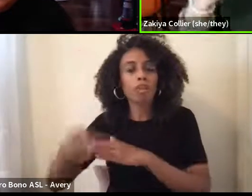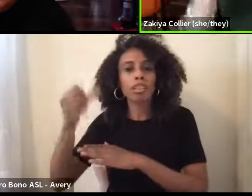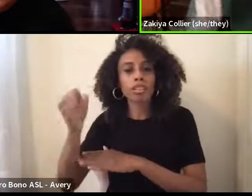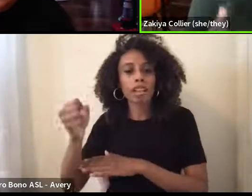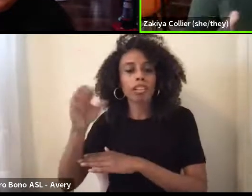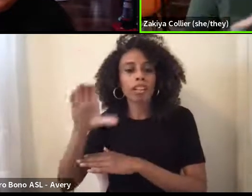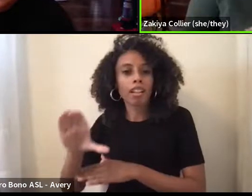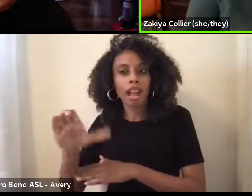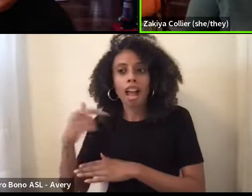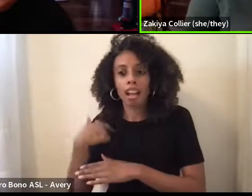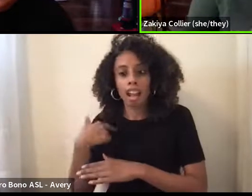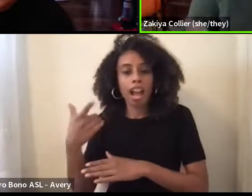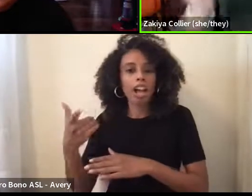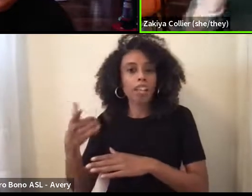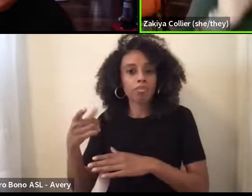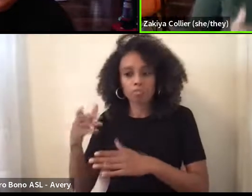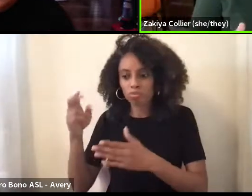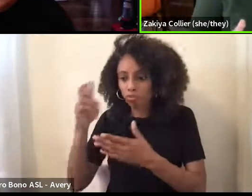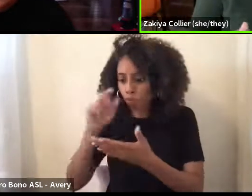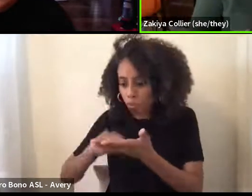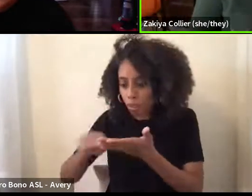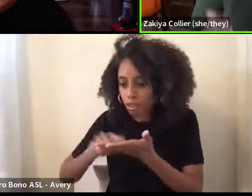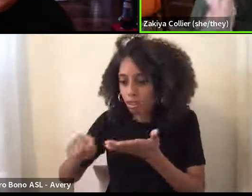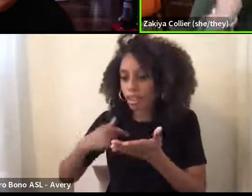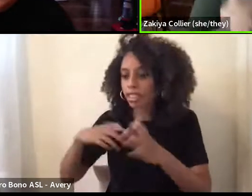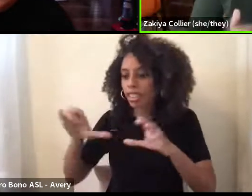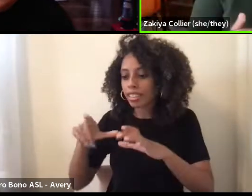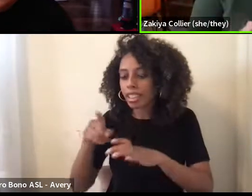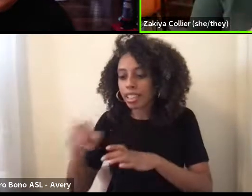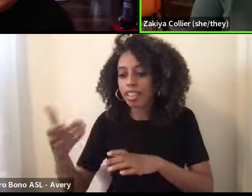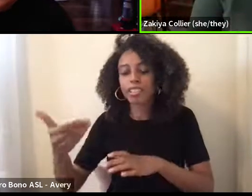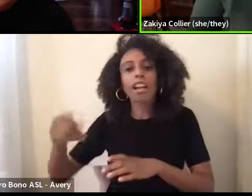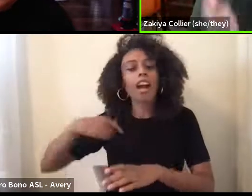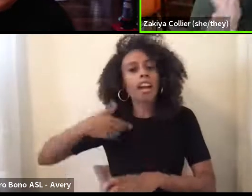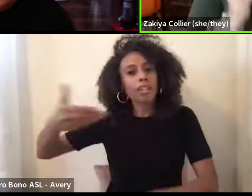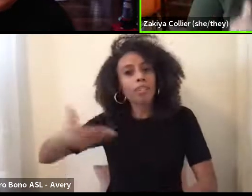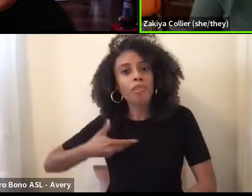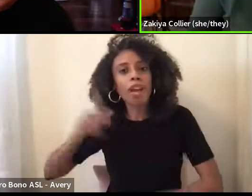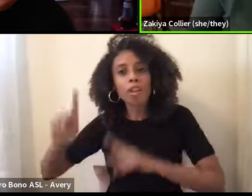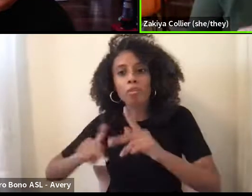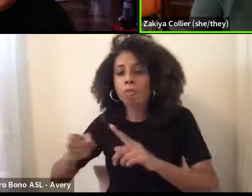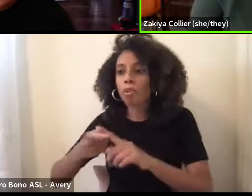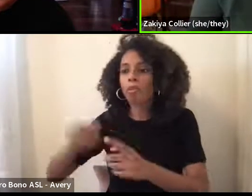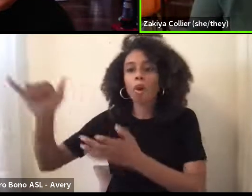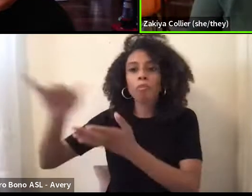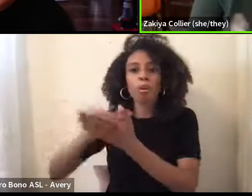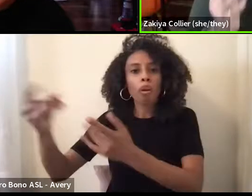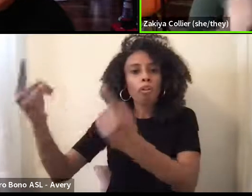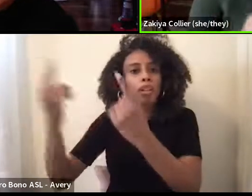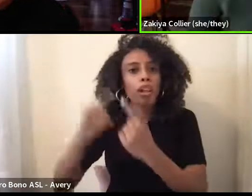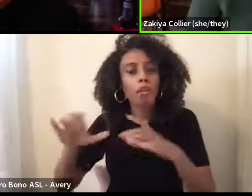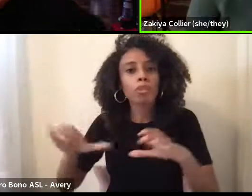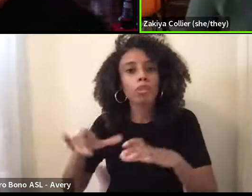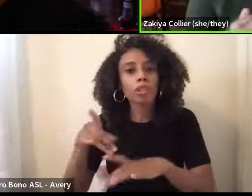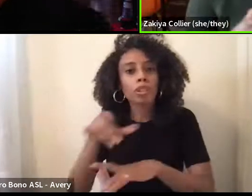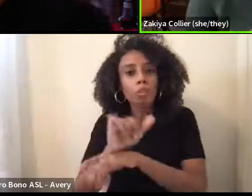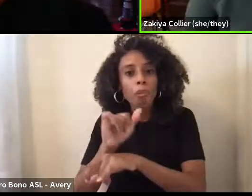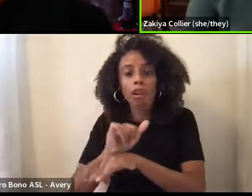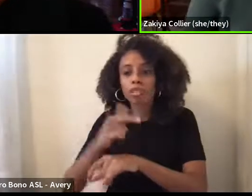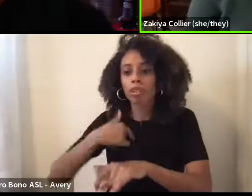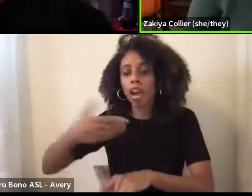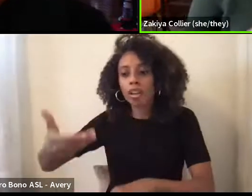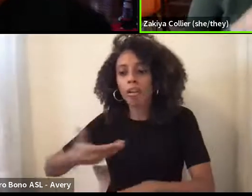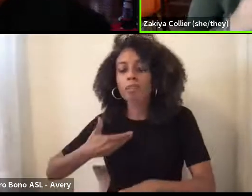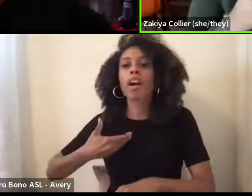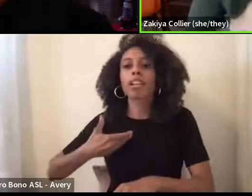thing. I went and did the research. I invited the people from, you know, New York to come down and do this, or I invited someone up